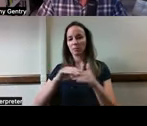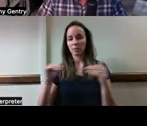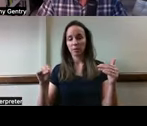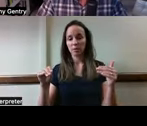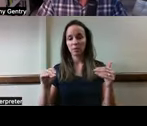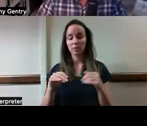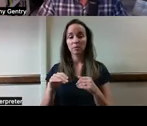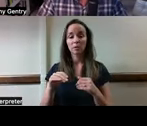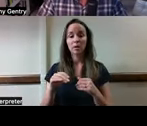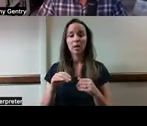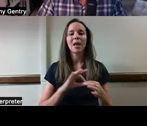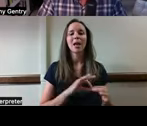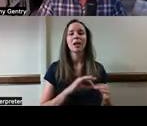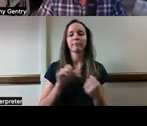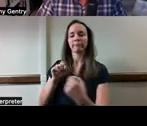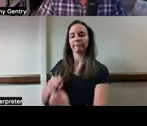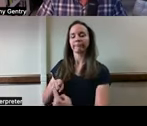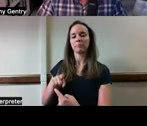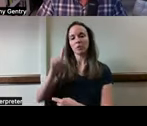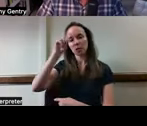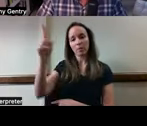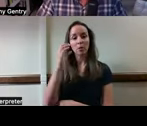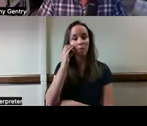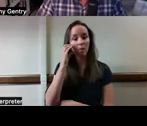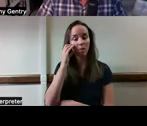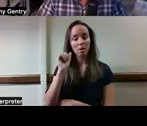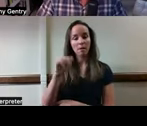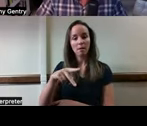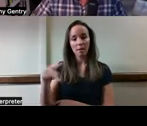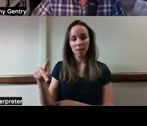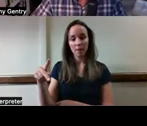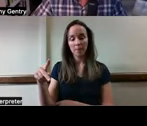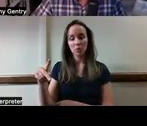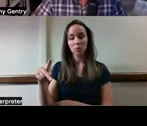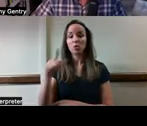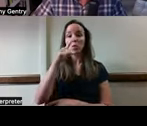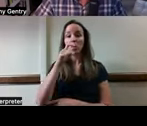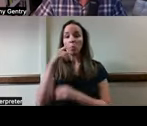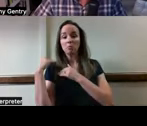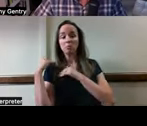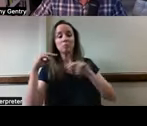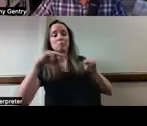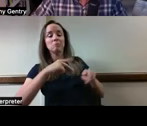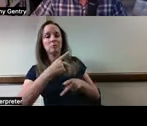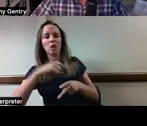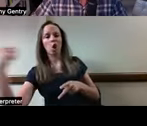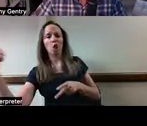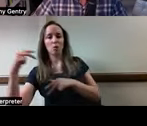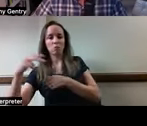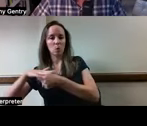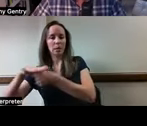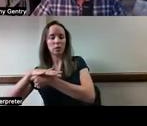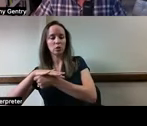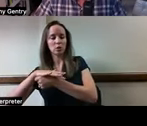connected to a smartphone app so that the off-site caregiver can track when any of these are triggered.